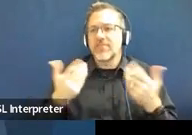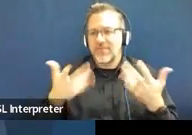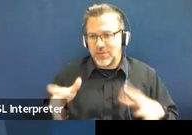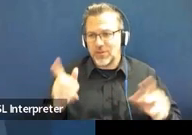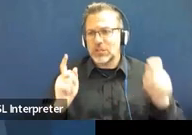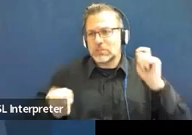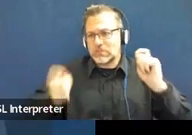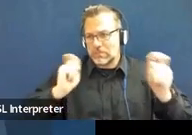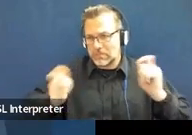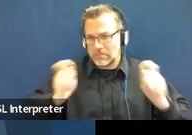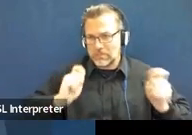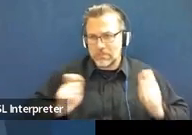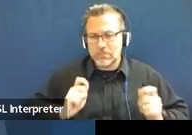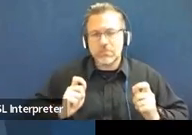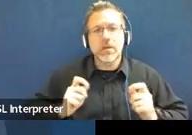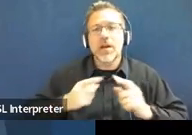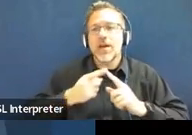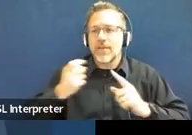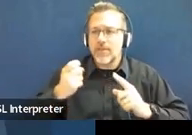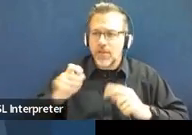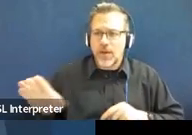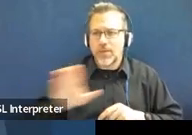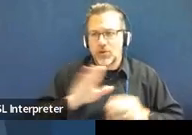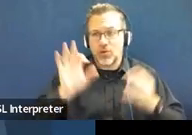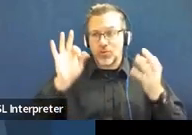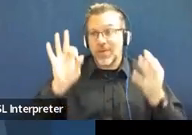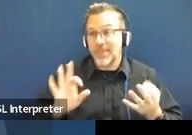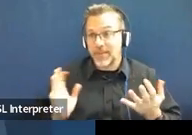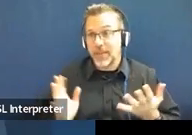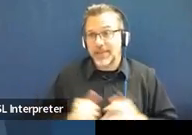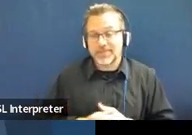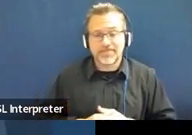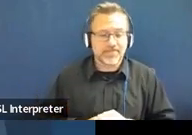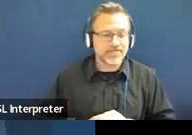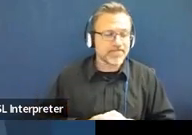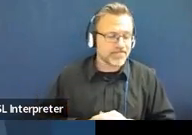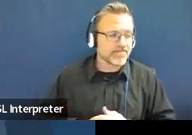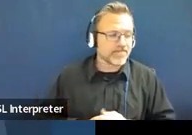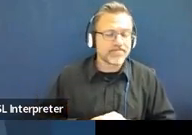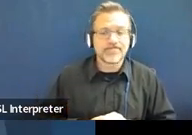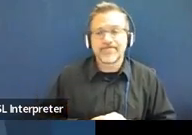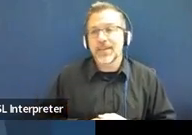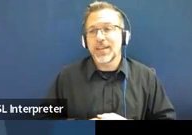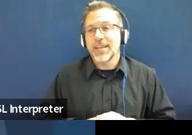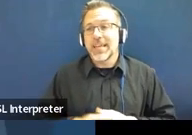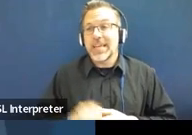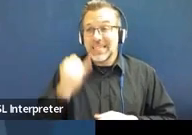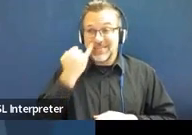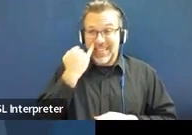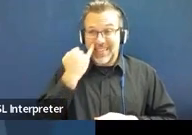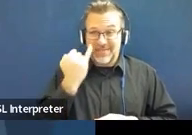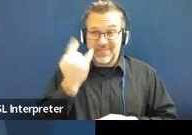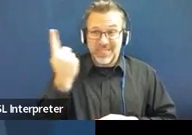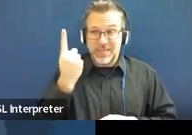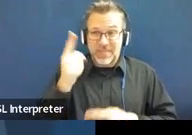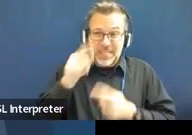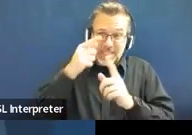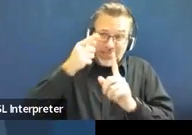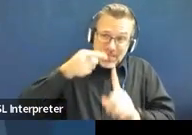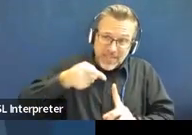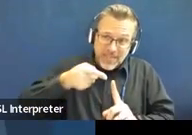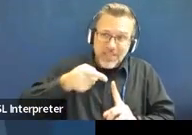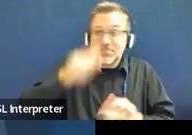professional development based on feedback that we've received from the field. So if there's something specific, please let us know.